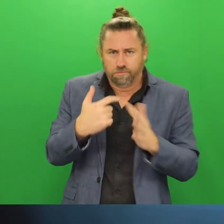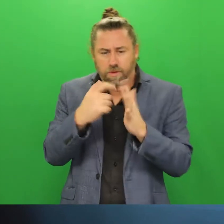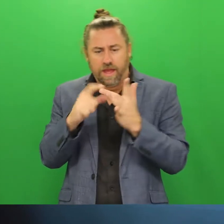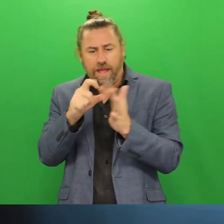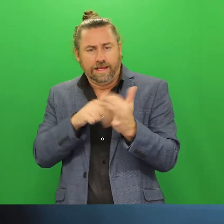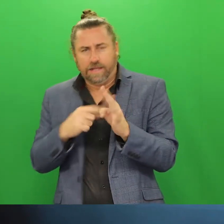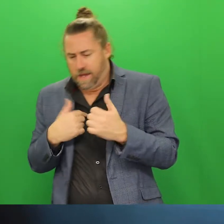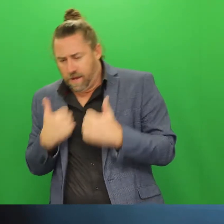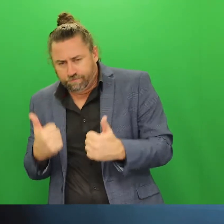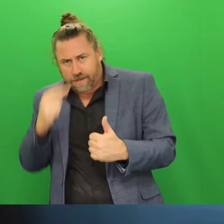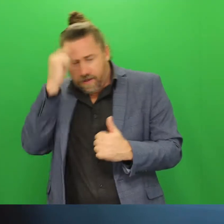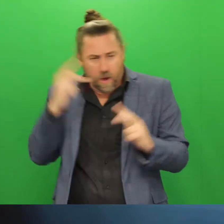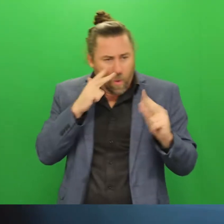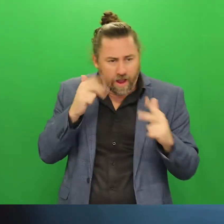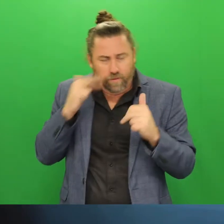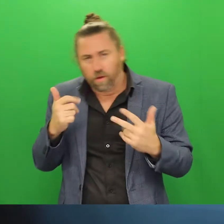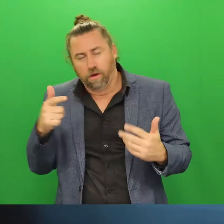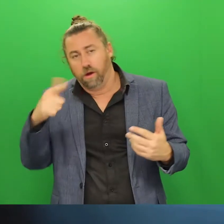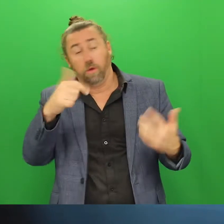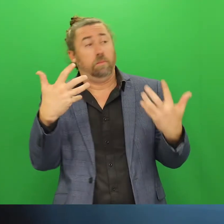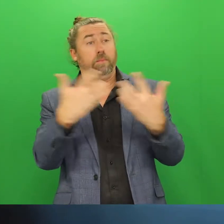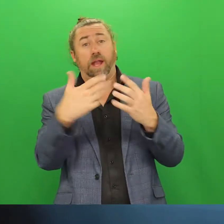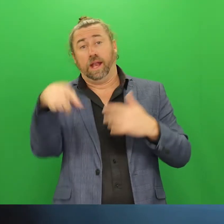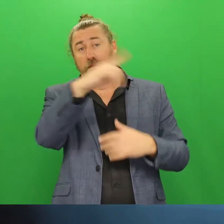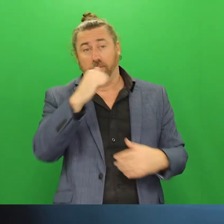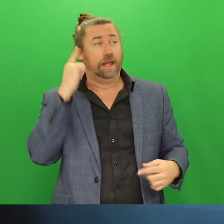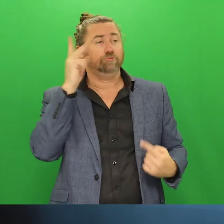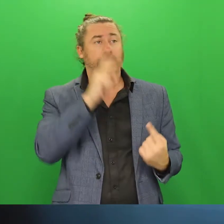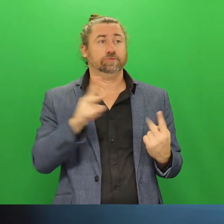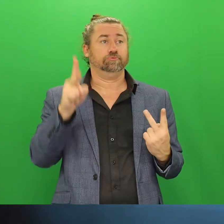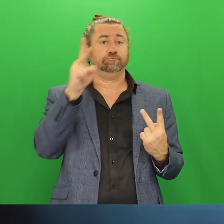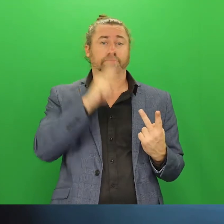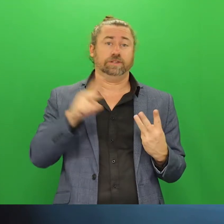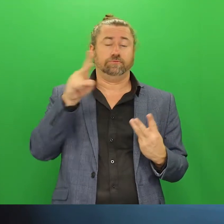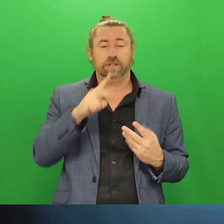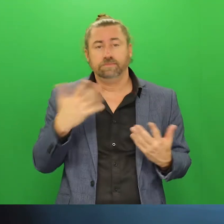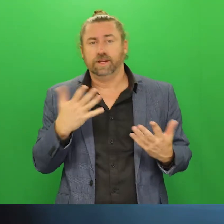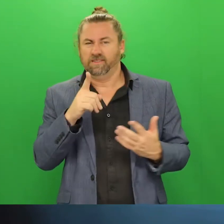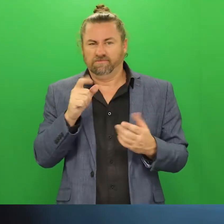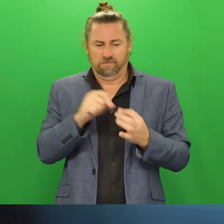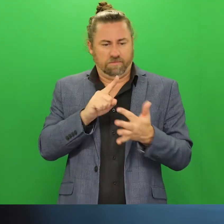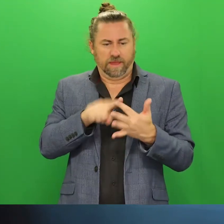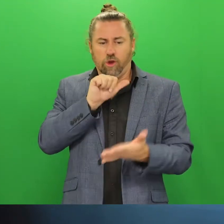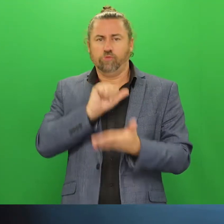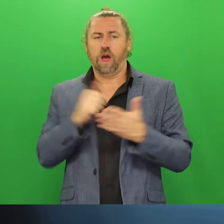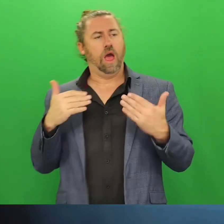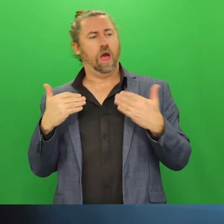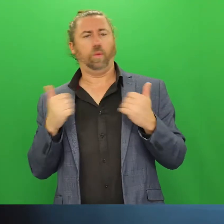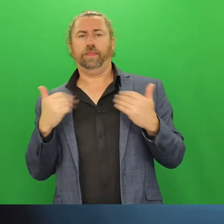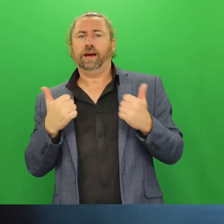kidney disease and others, you've heard this a million times, just the usual things about maintaining good health.